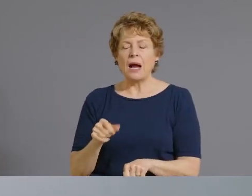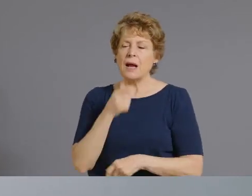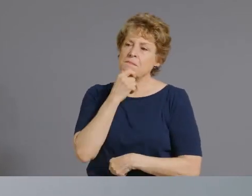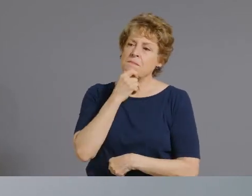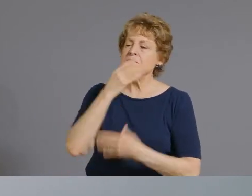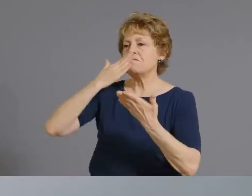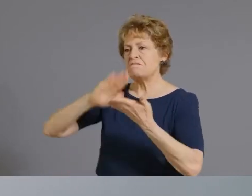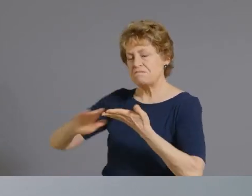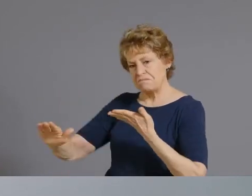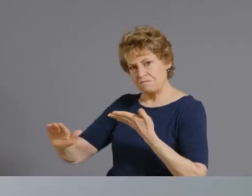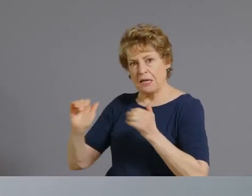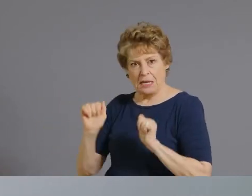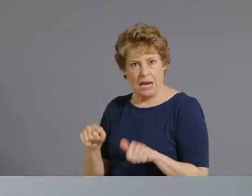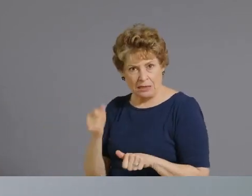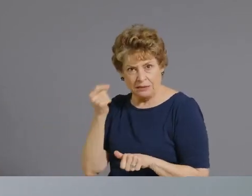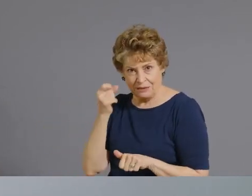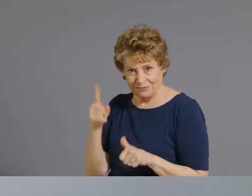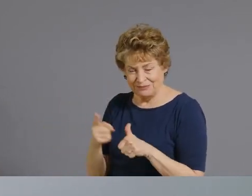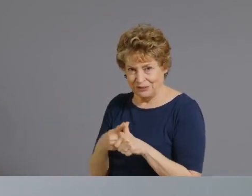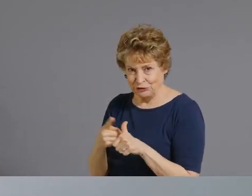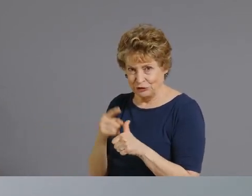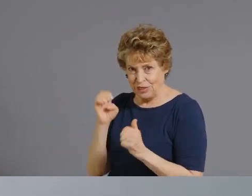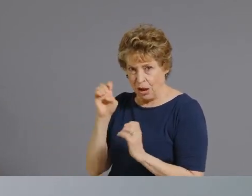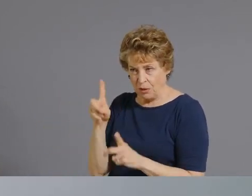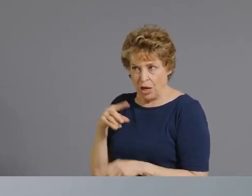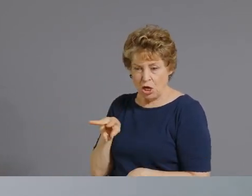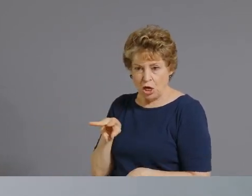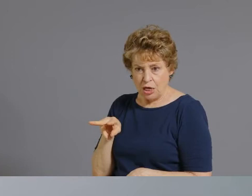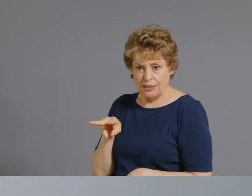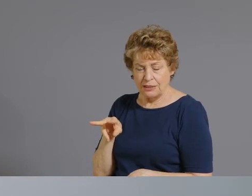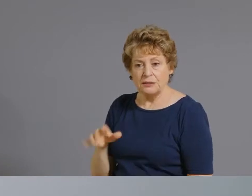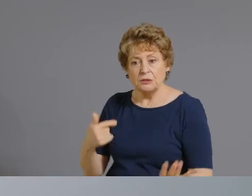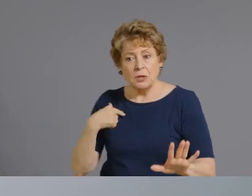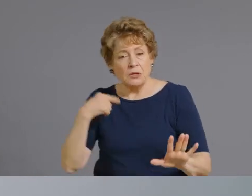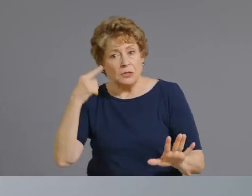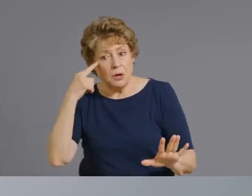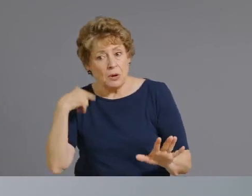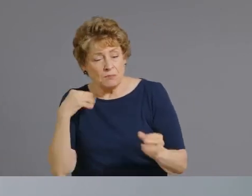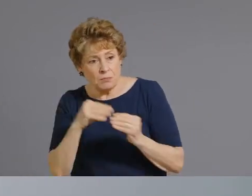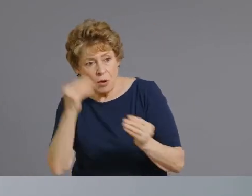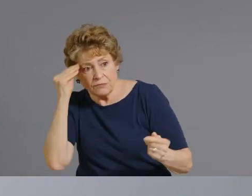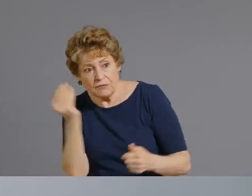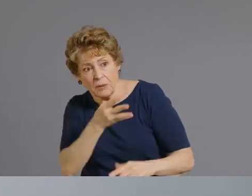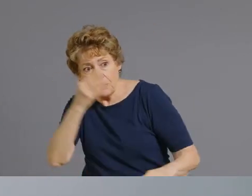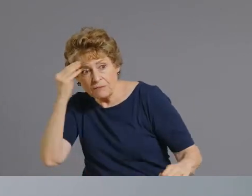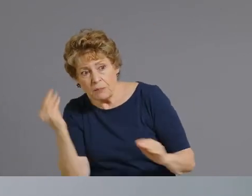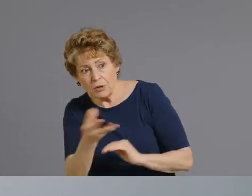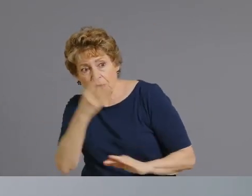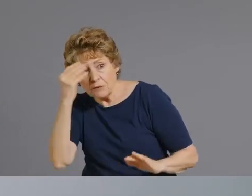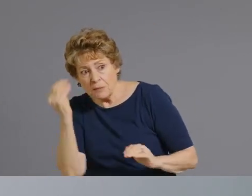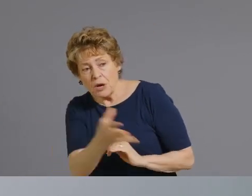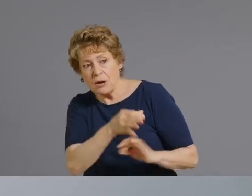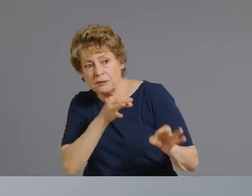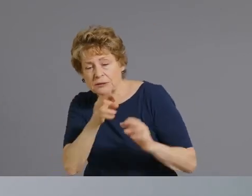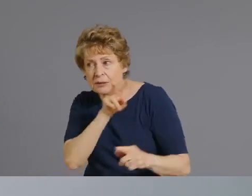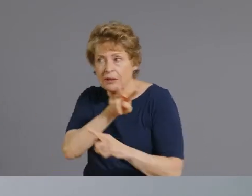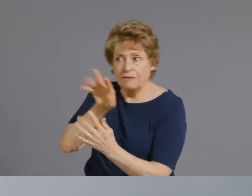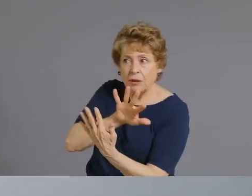more um open to having their child vaccinated against some of these just truly devastating diseases